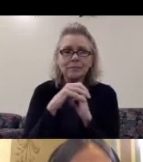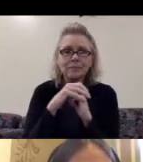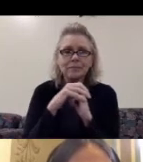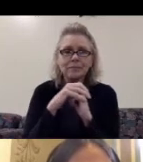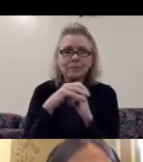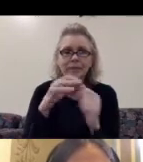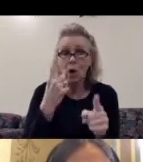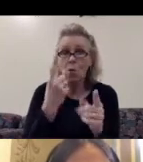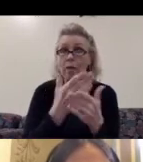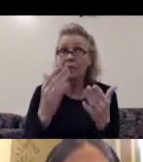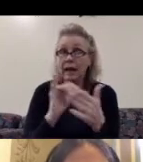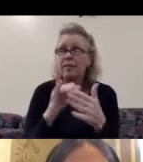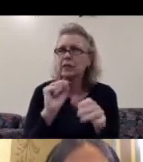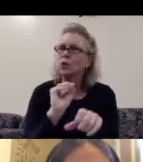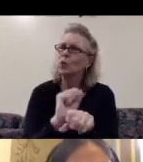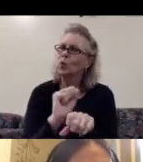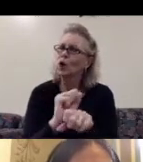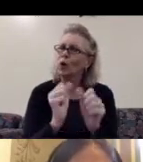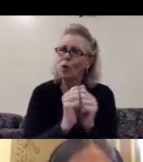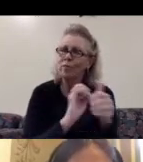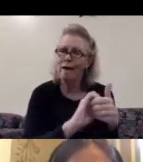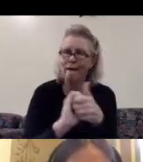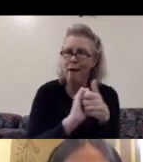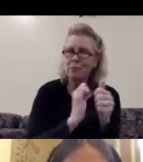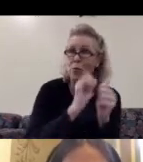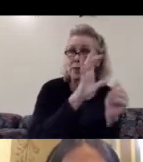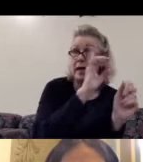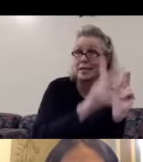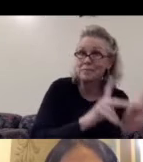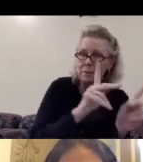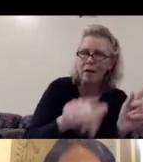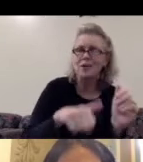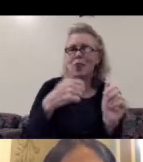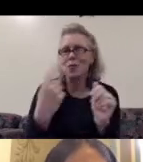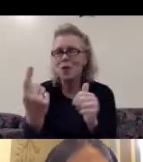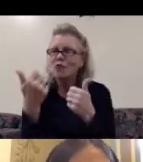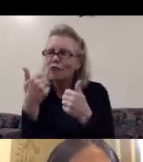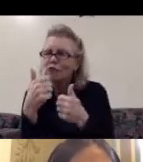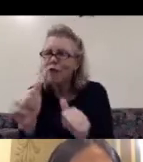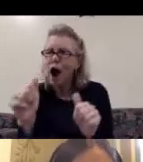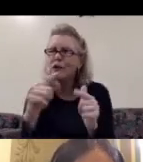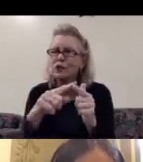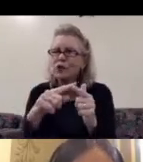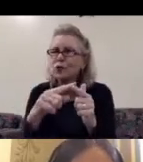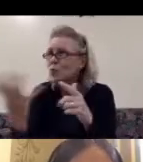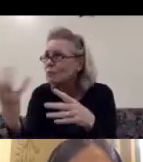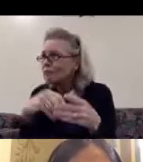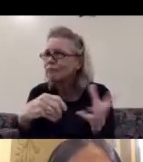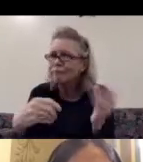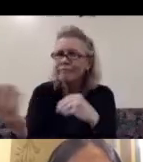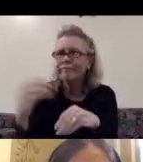One thing is working in collaboration with eight people and another one is trying to involve as many persons as possible.